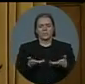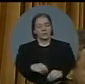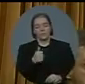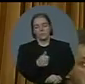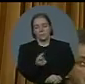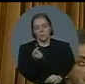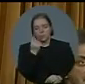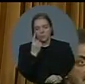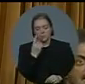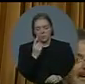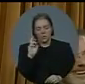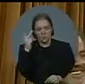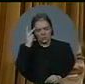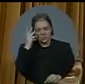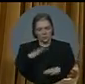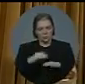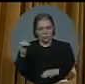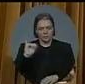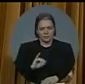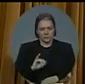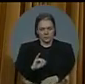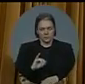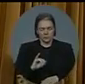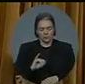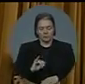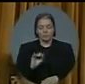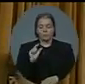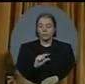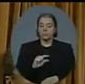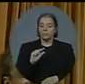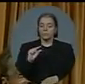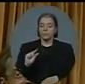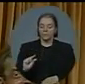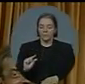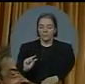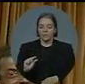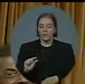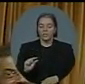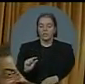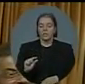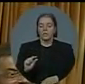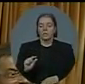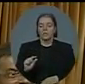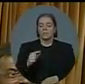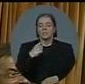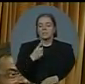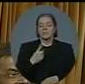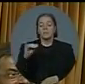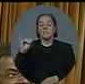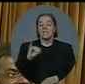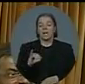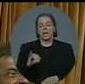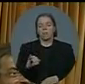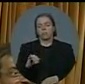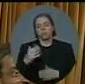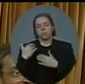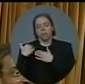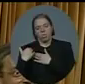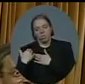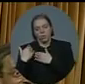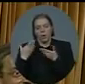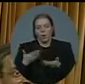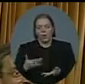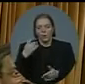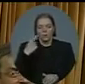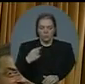unquote. They see immigrants as a liability and refugees as a security threat. In